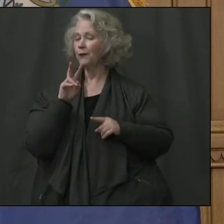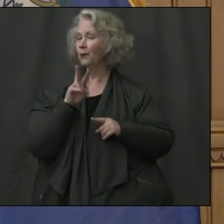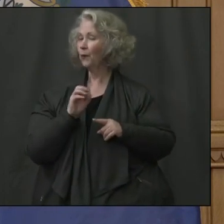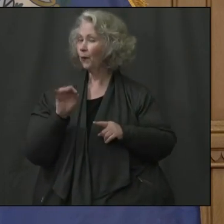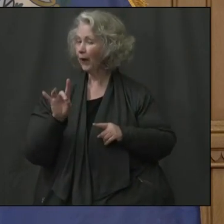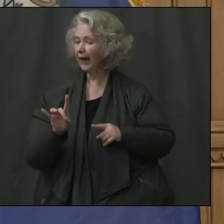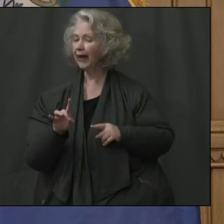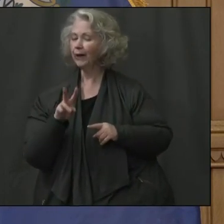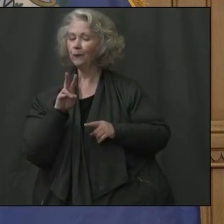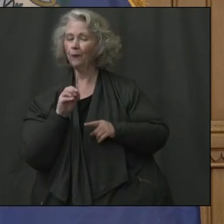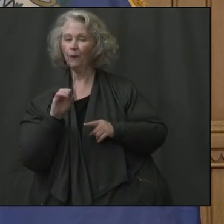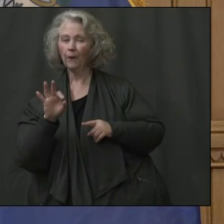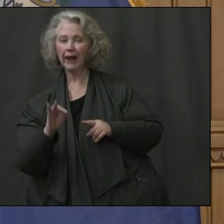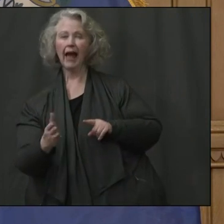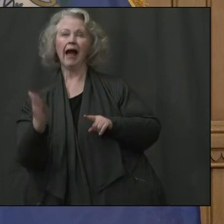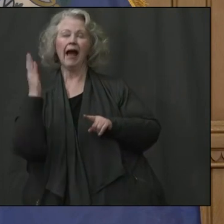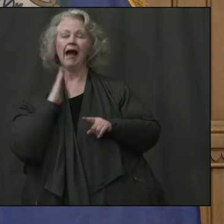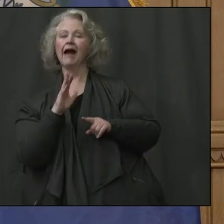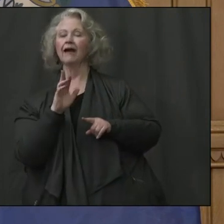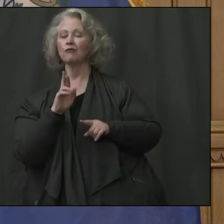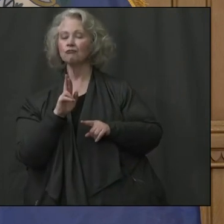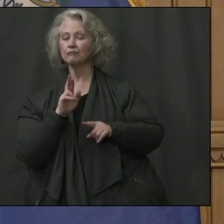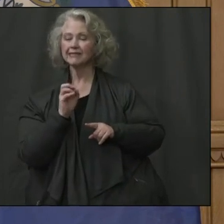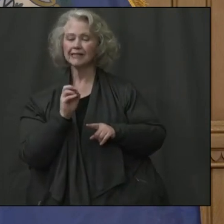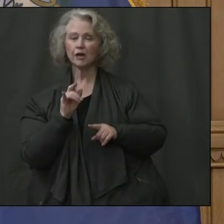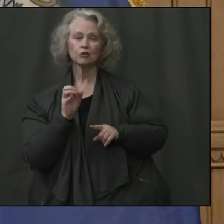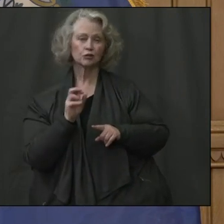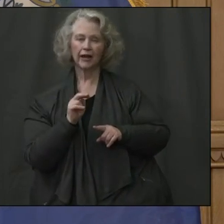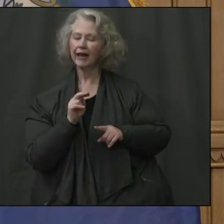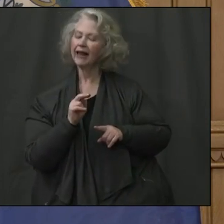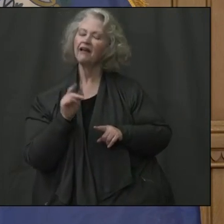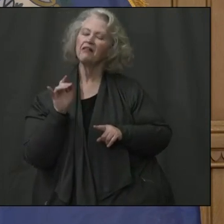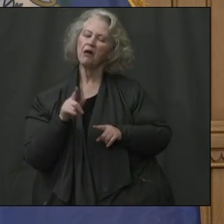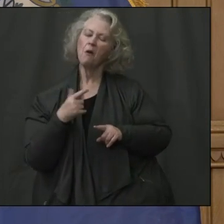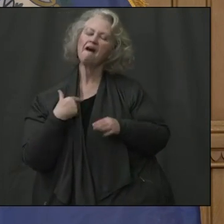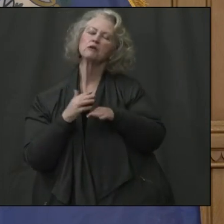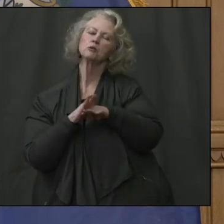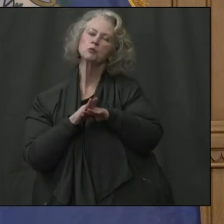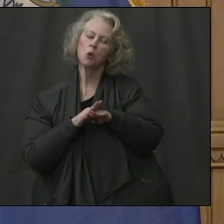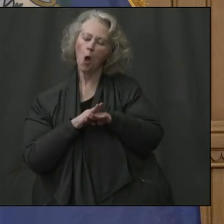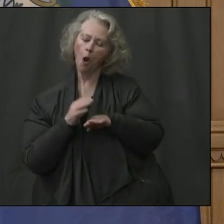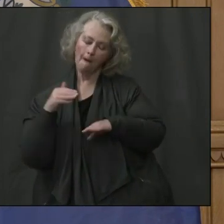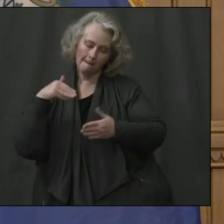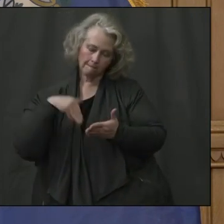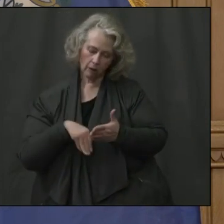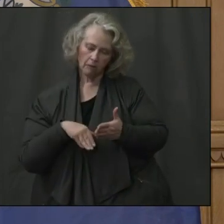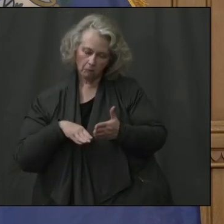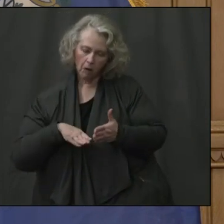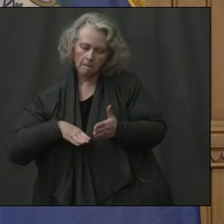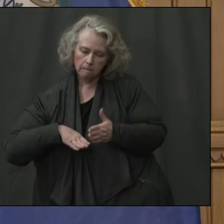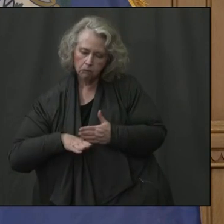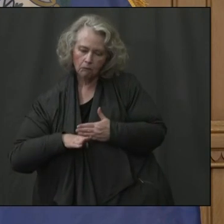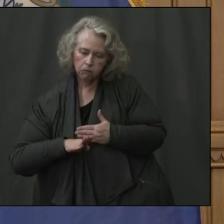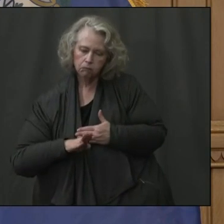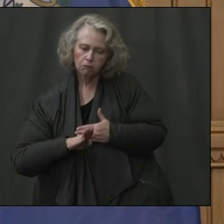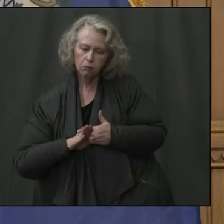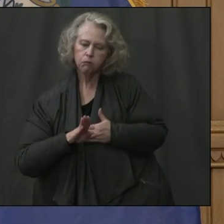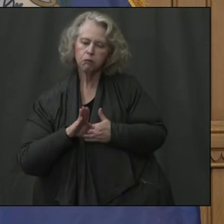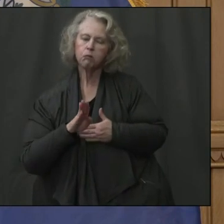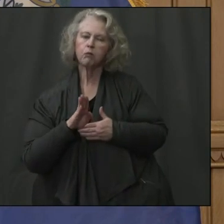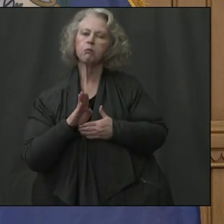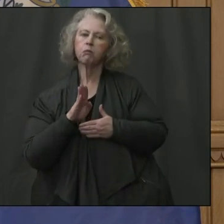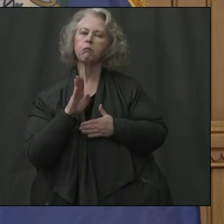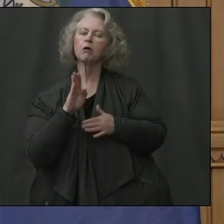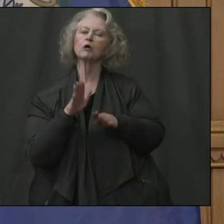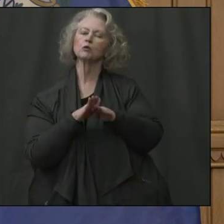recessions, you can have a slow comeback and that could impact revenues for, uh, you know, one, two, three years. Or you may